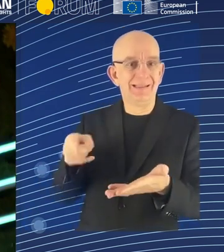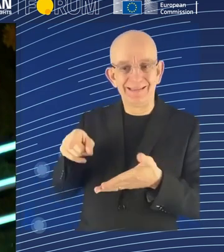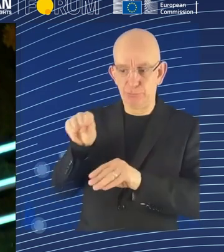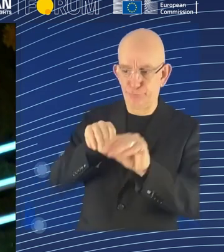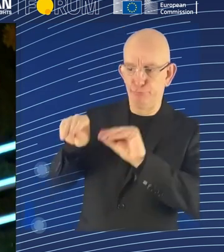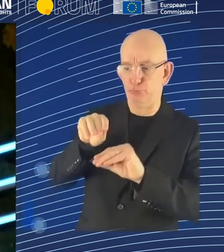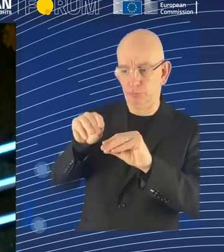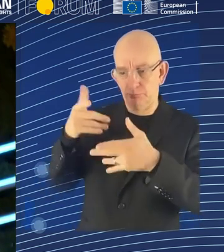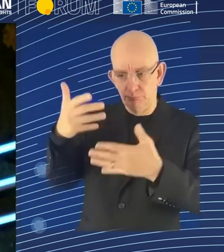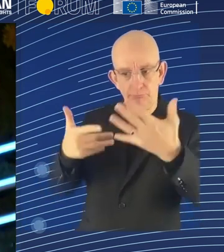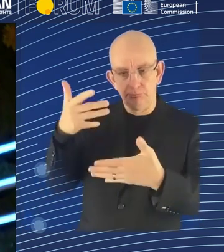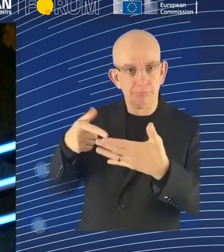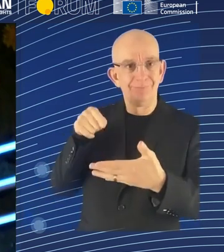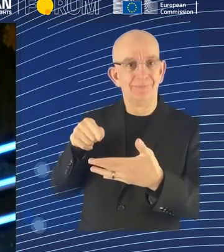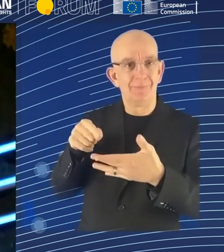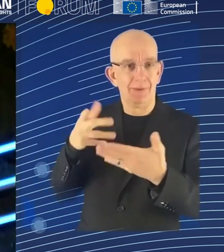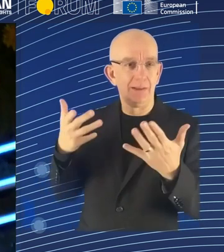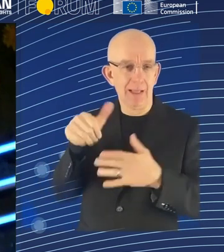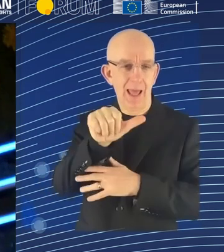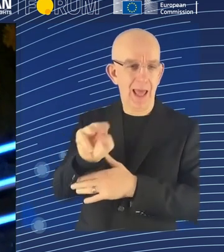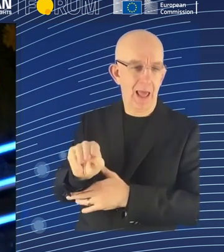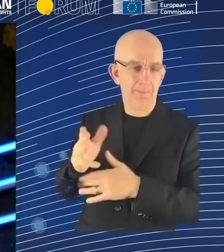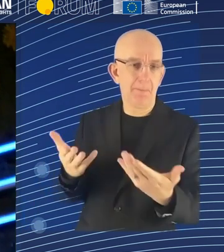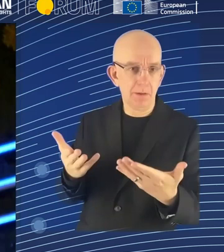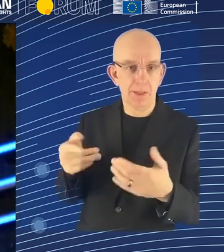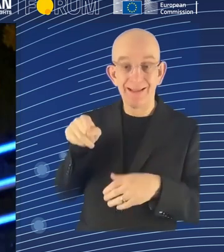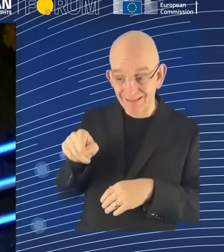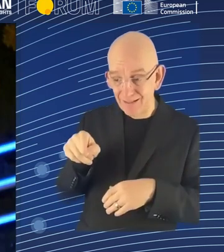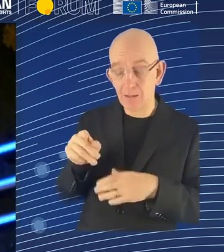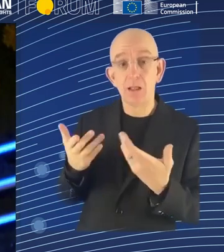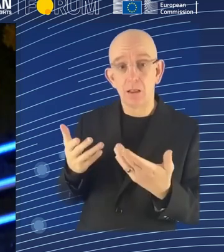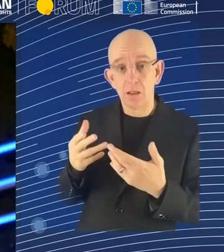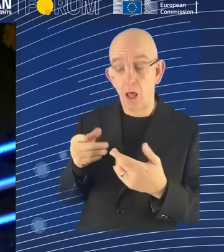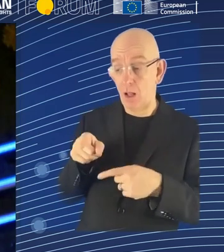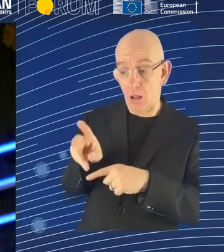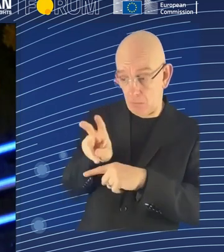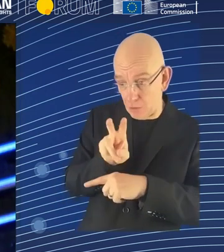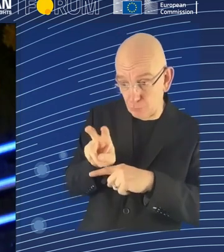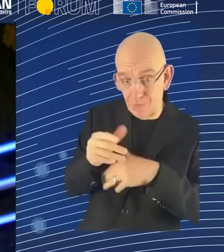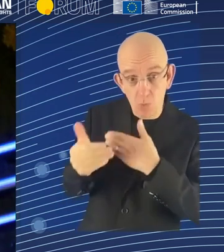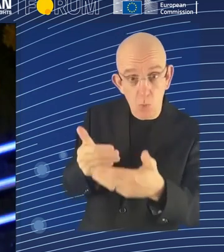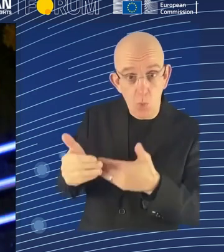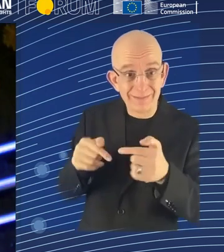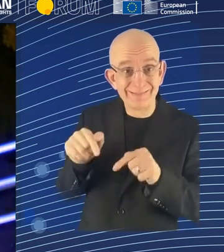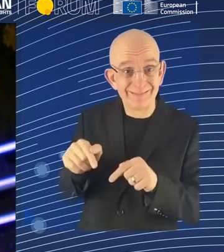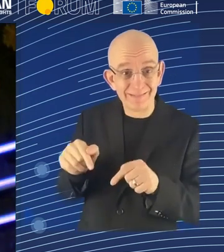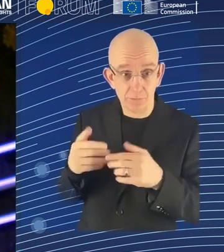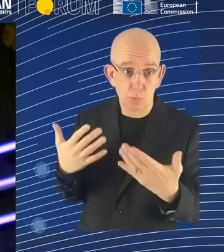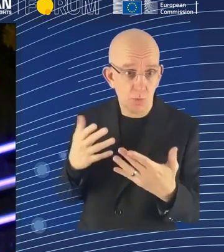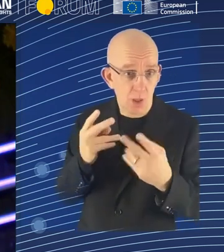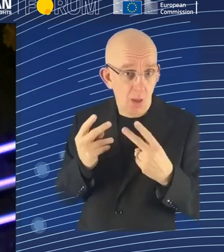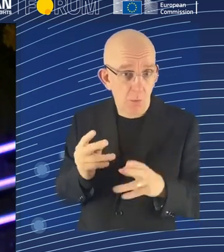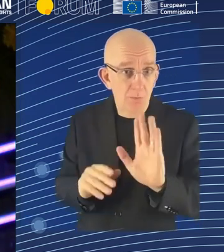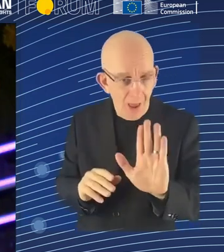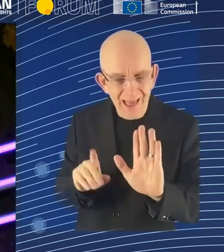It's about imbalances in market power. So large firms having too much power in product markets, also labor markets and skill